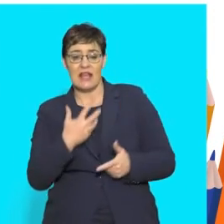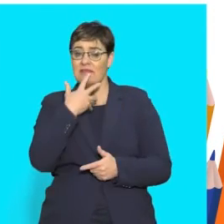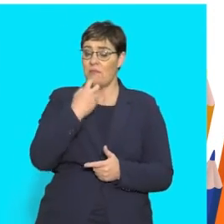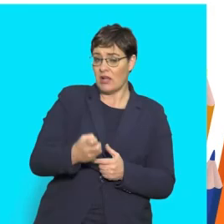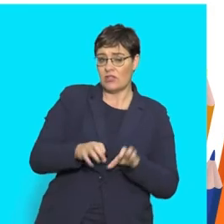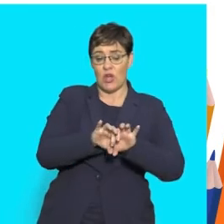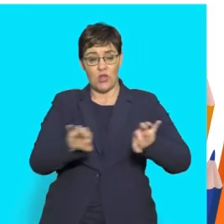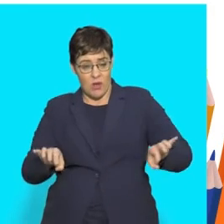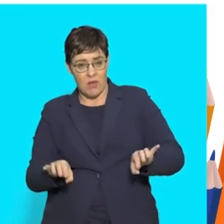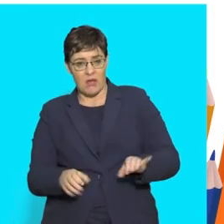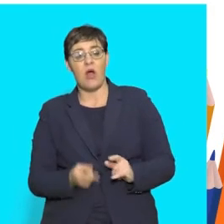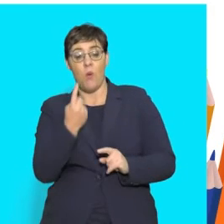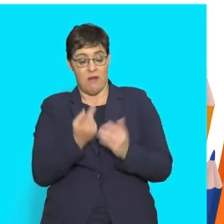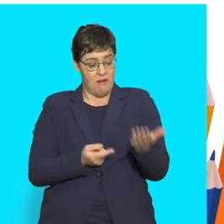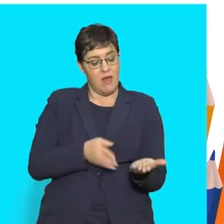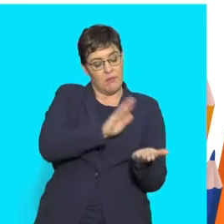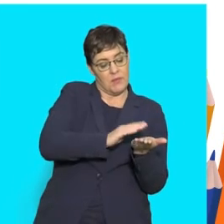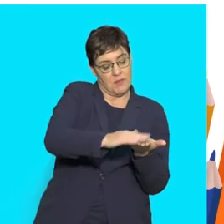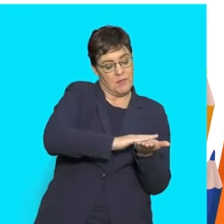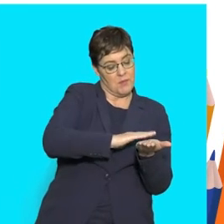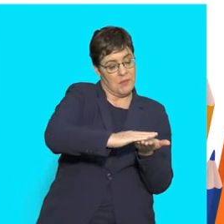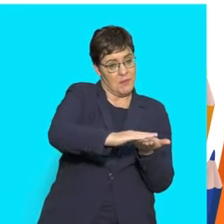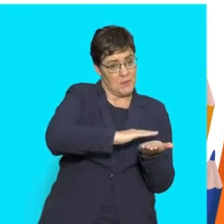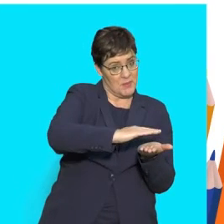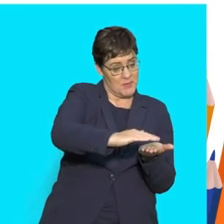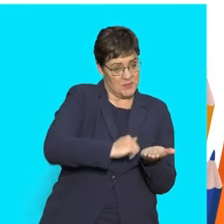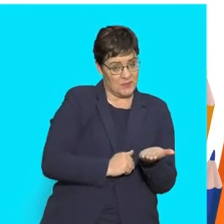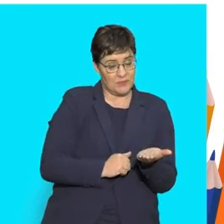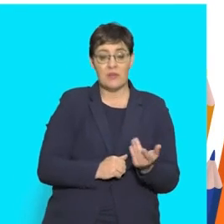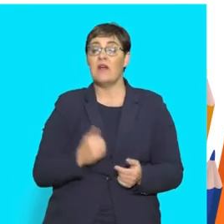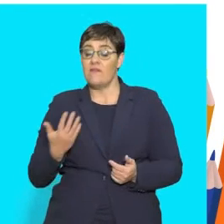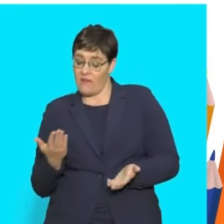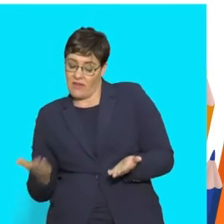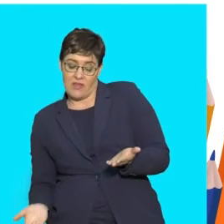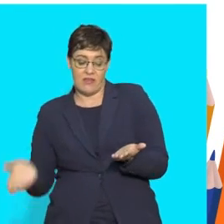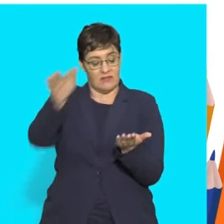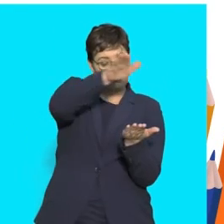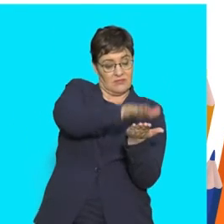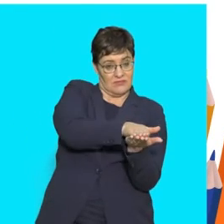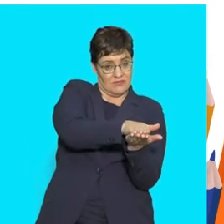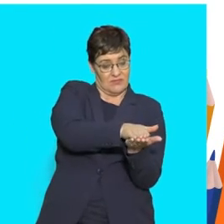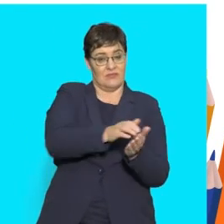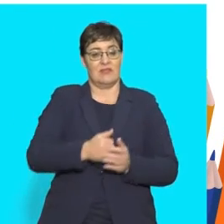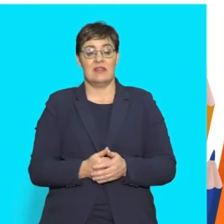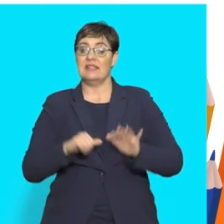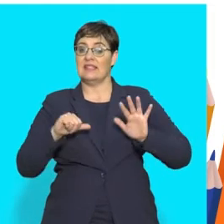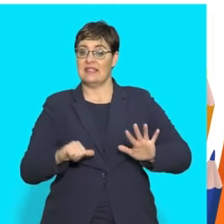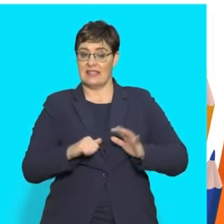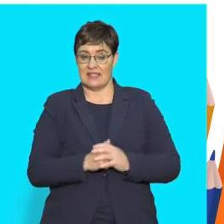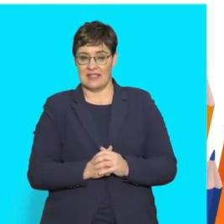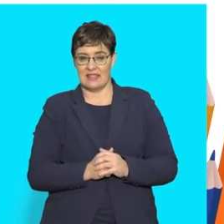on one of the slices of bread. 5. Put the other slice of bread on top. 6.